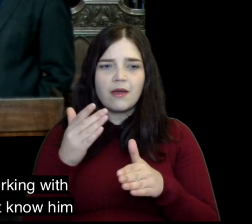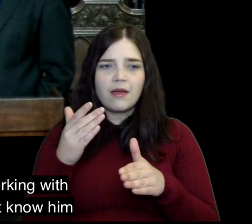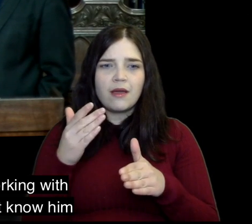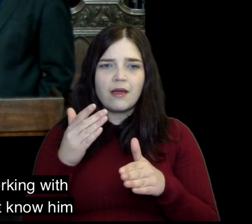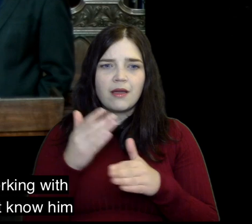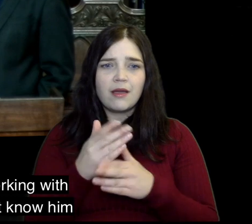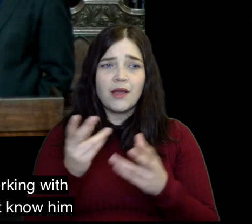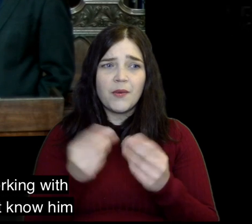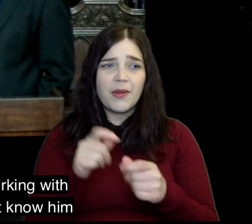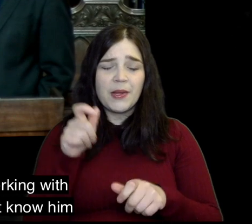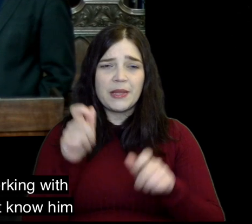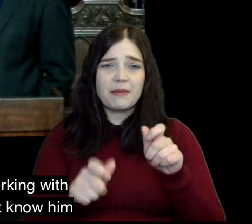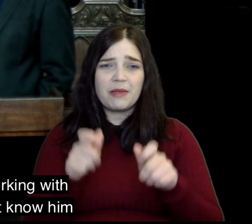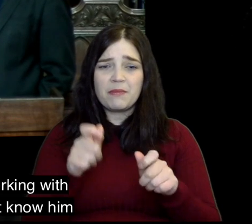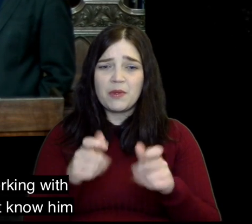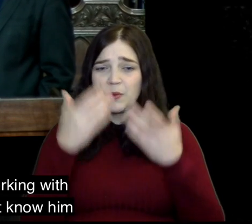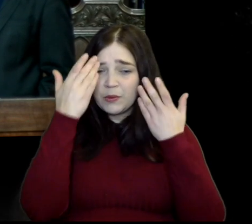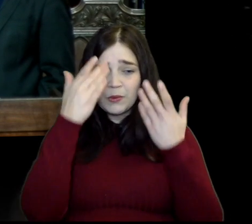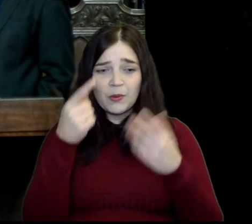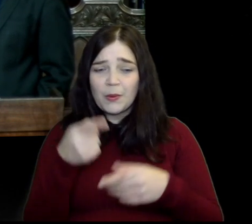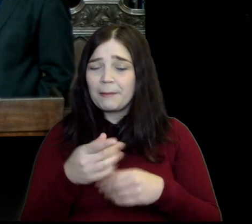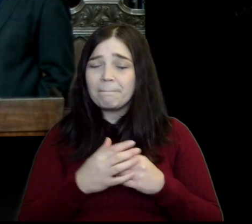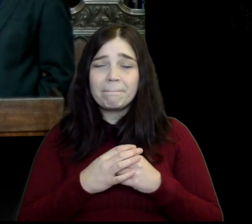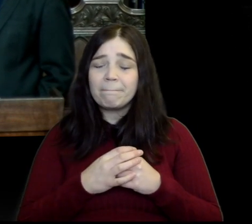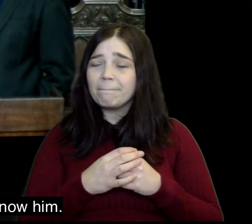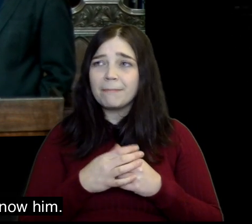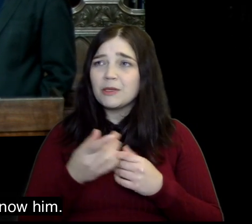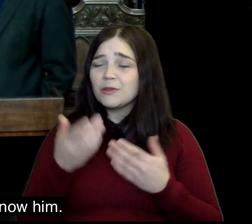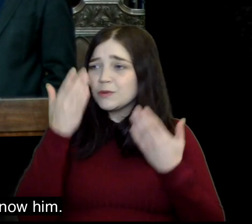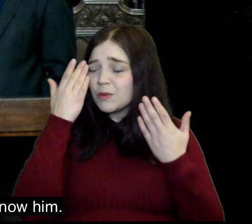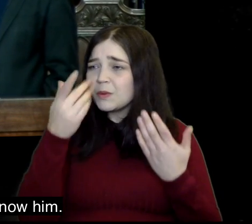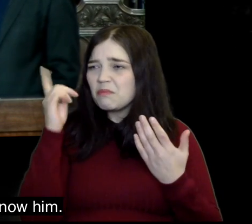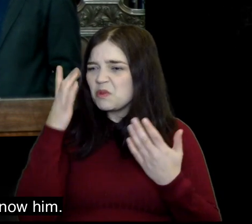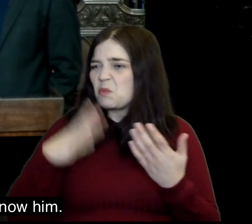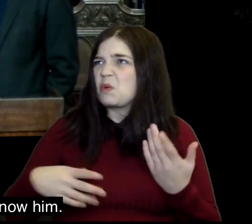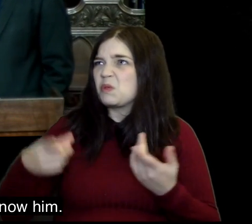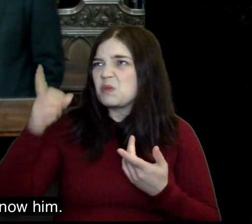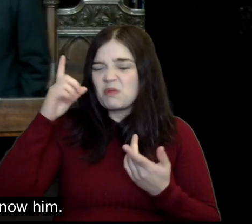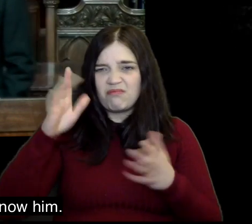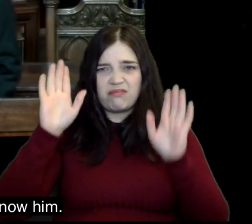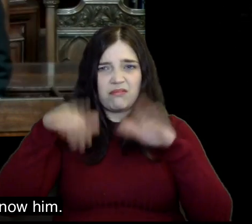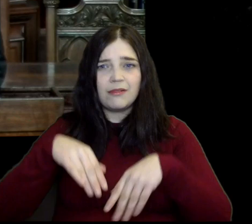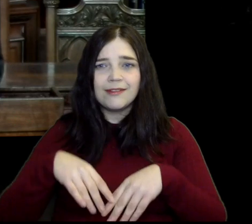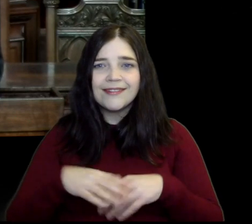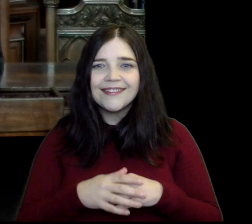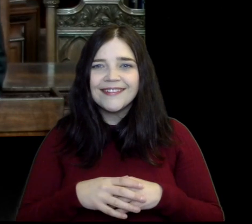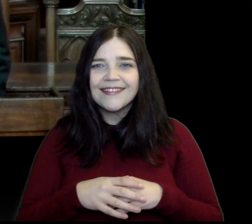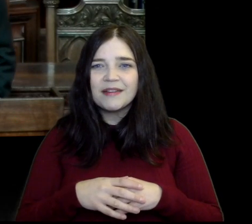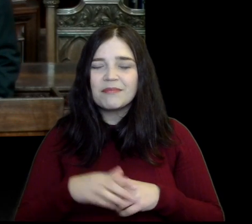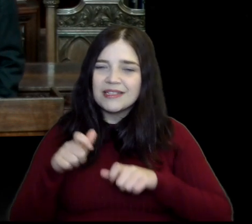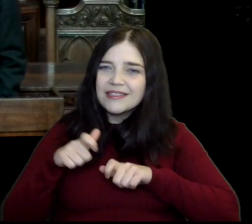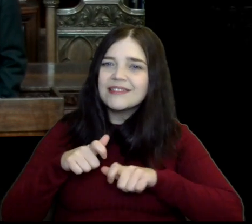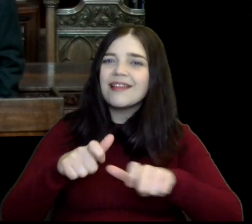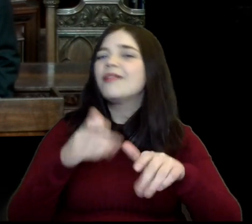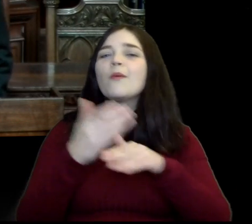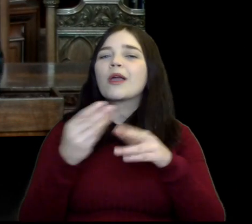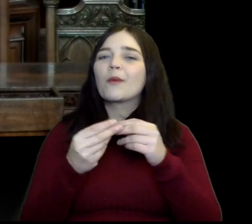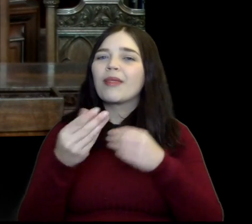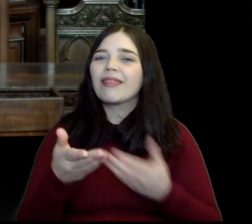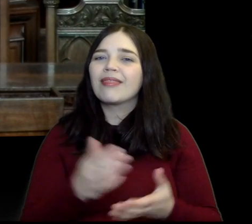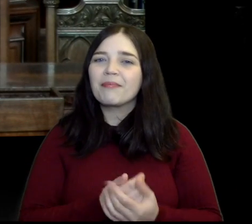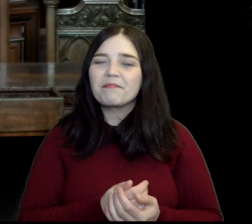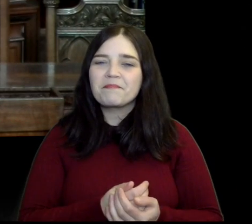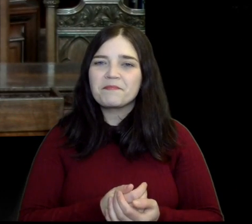that God is even working with the people who don't know him and don't want to know him